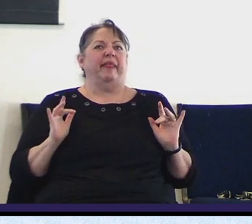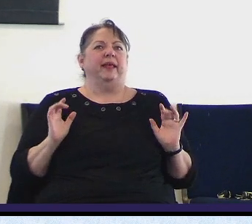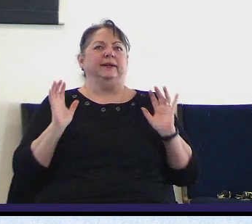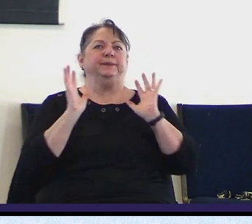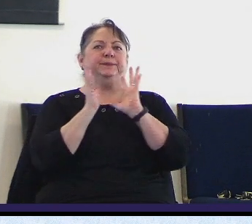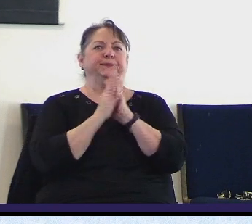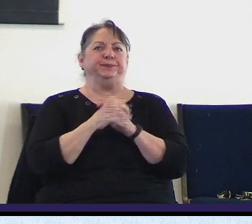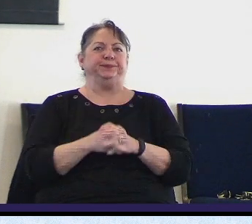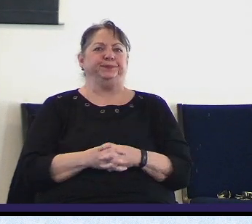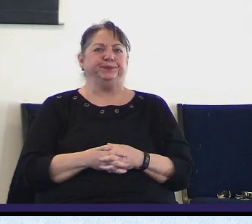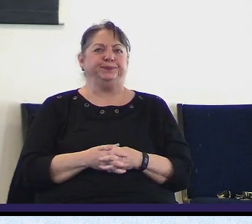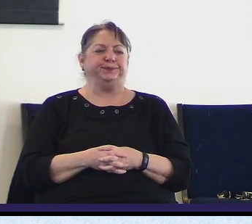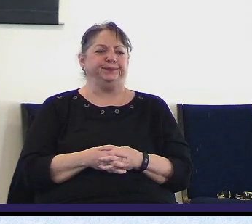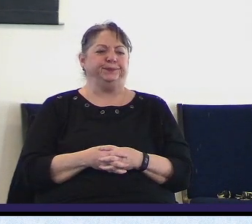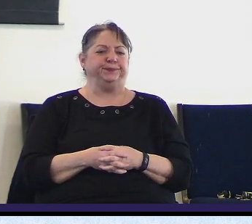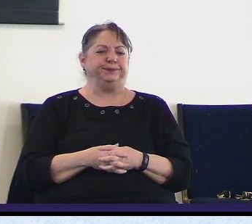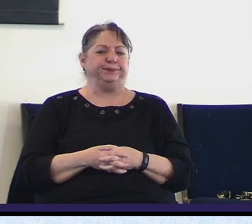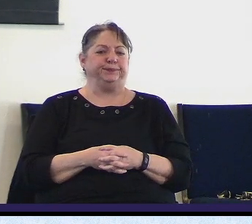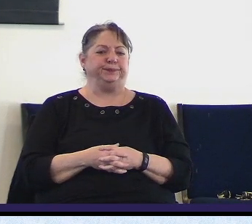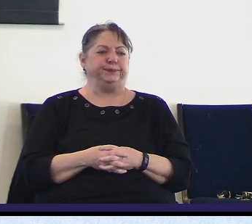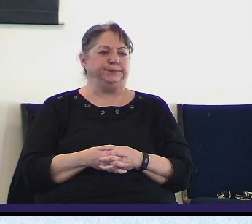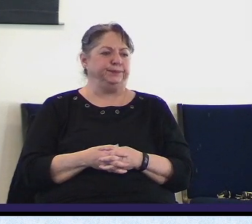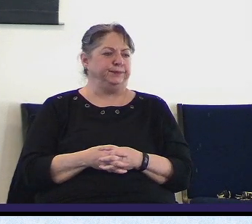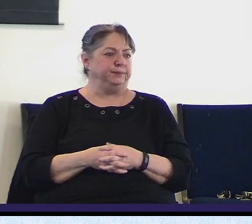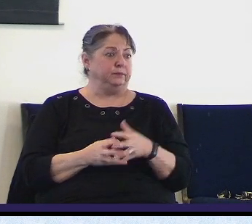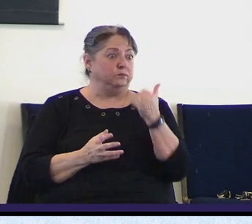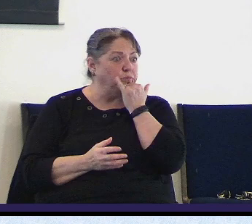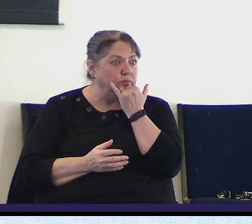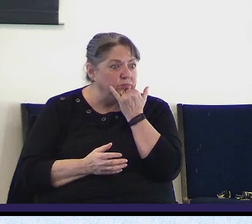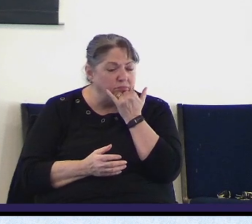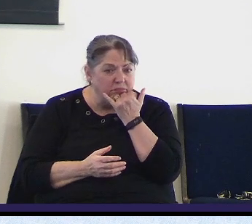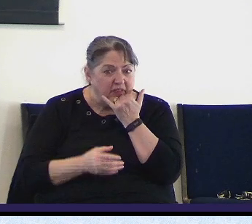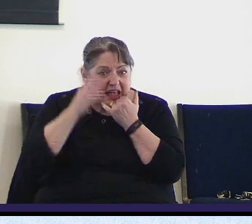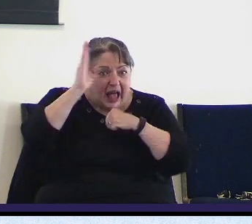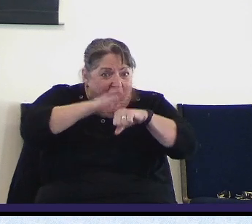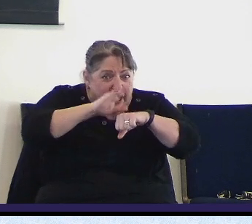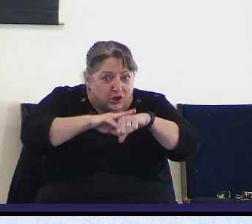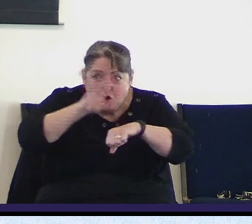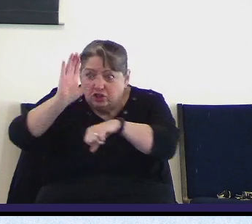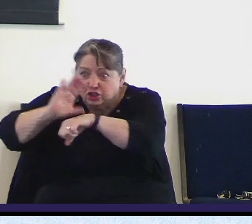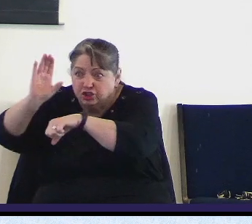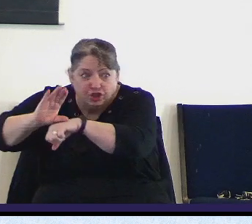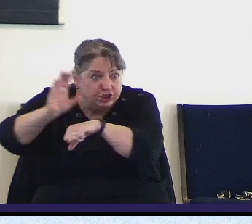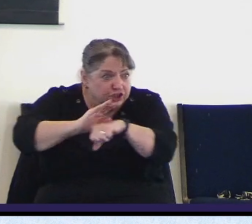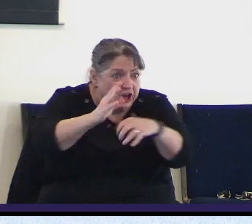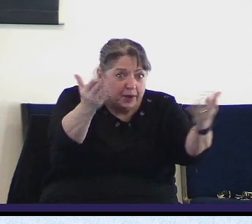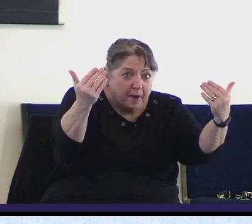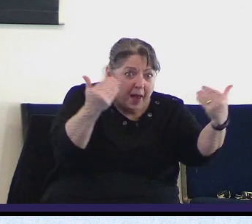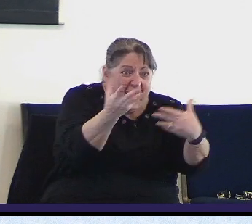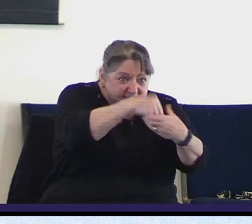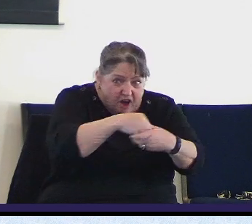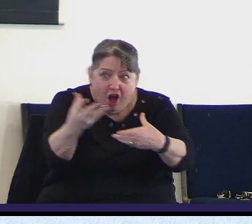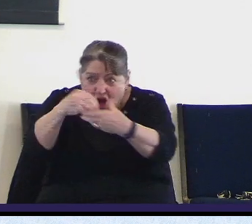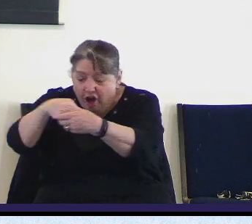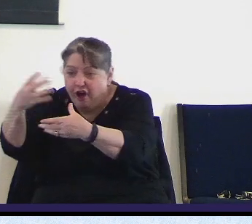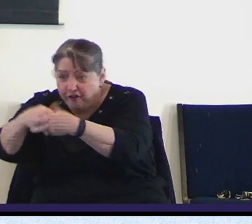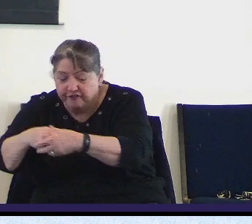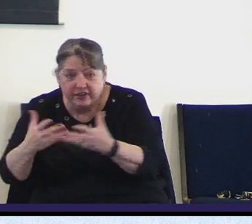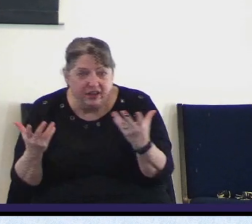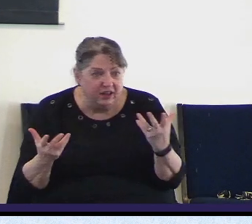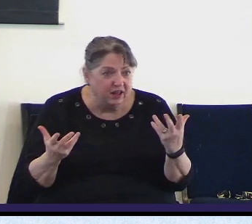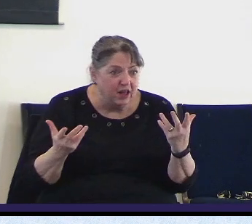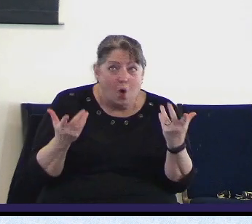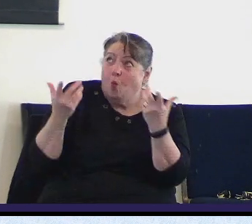That is not God's design. God calls the church to be active in doing what it's supposed to do